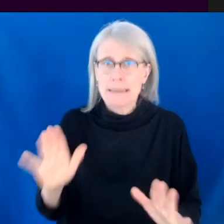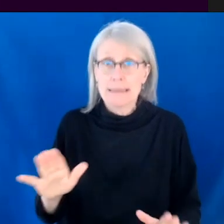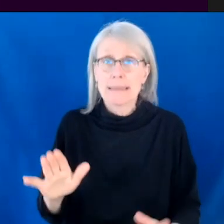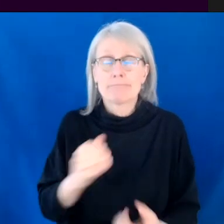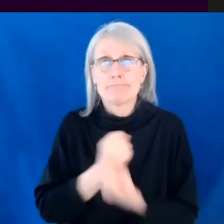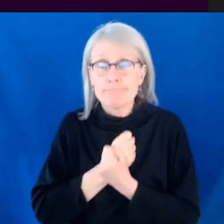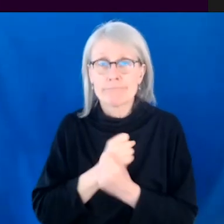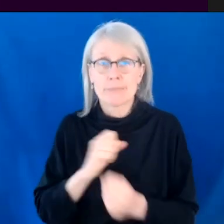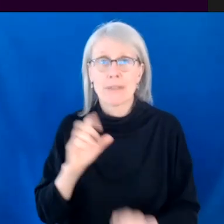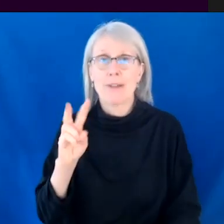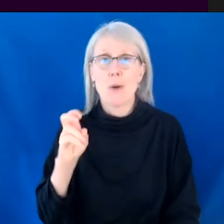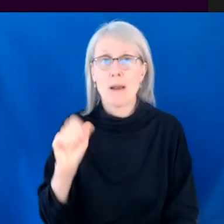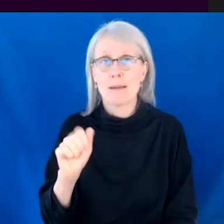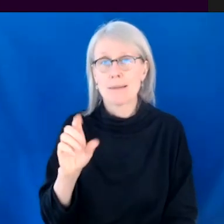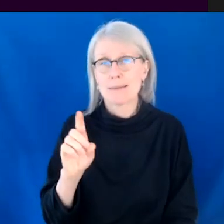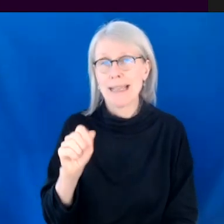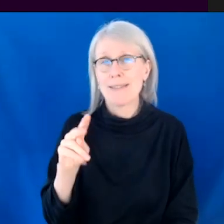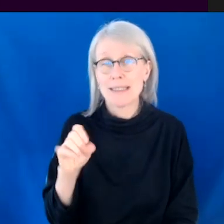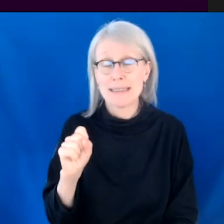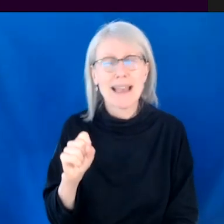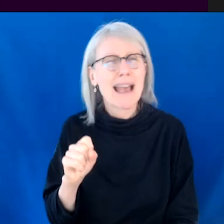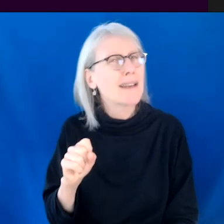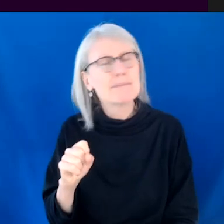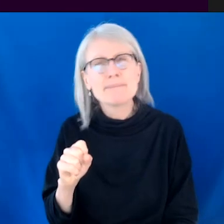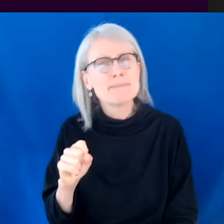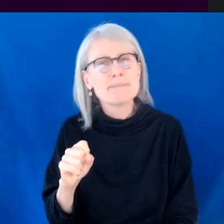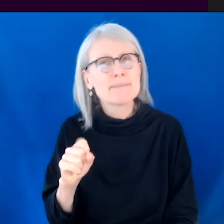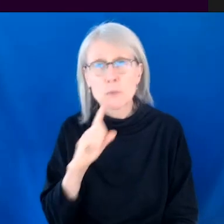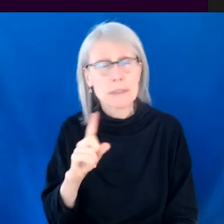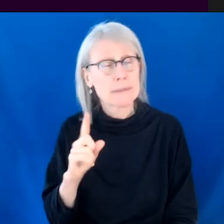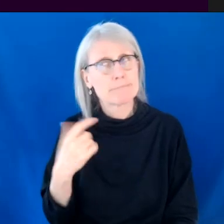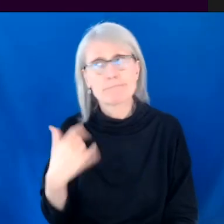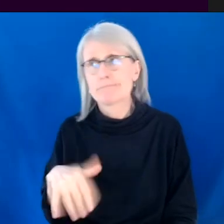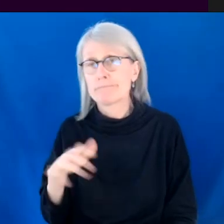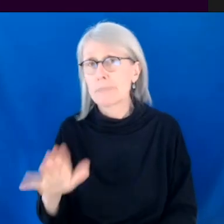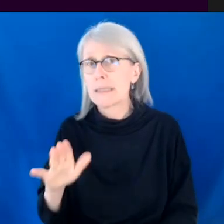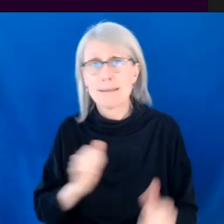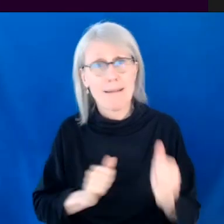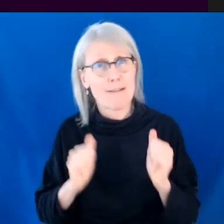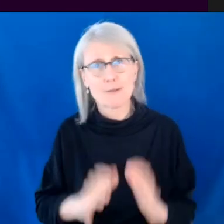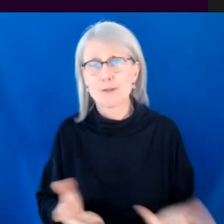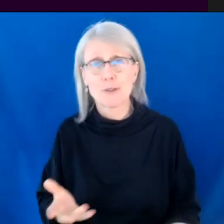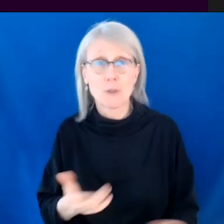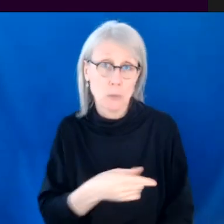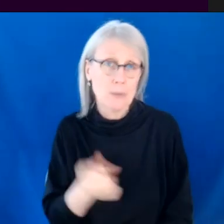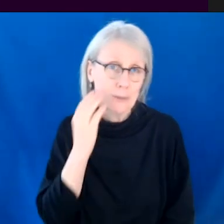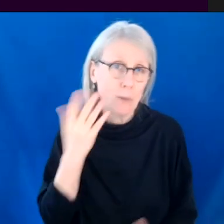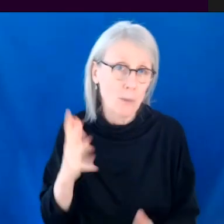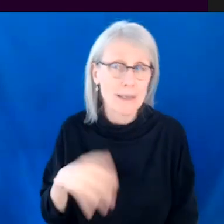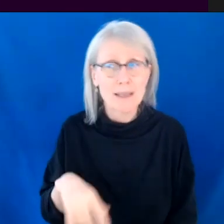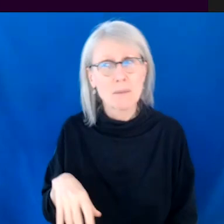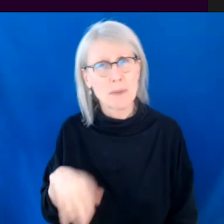Um, and she's such an incredible actor. mean, like, look, I don't have to say, I know that we all know that, but to